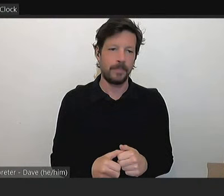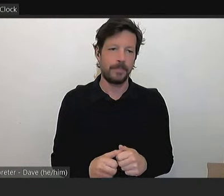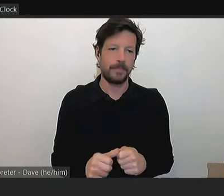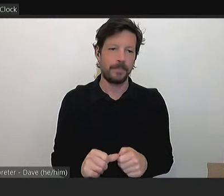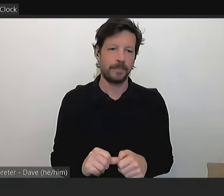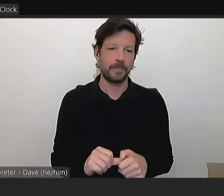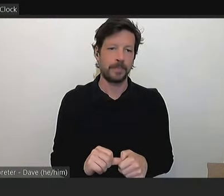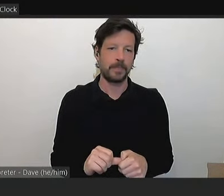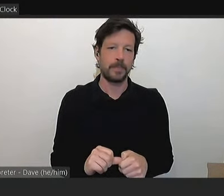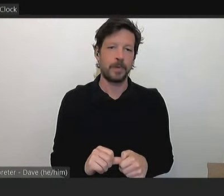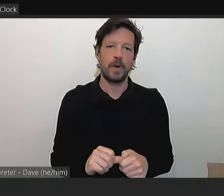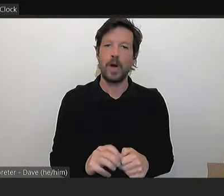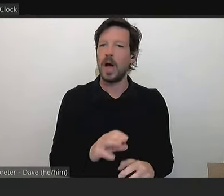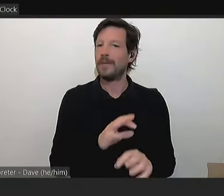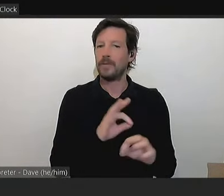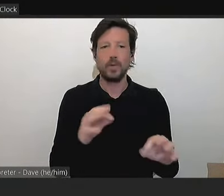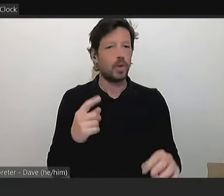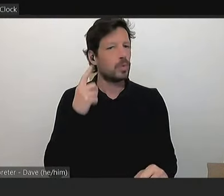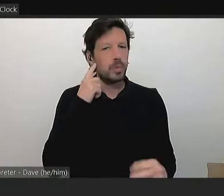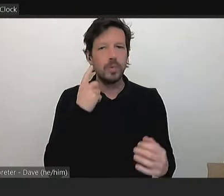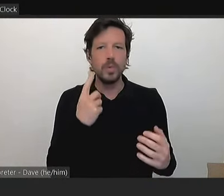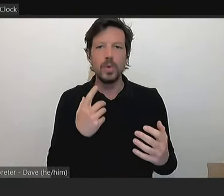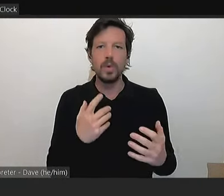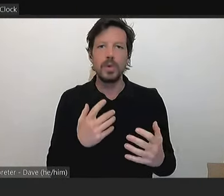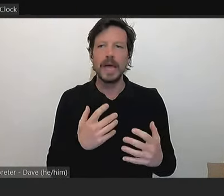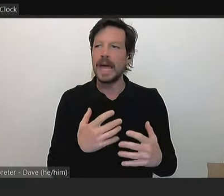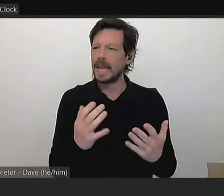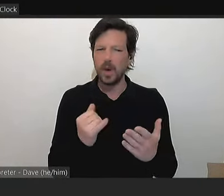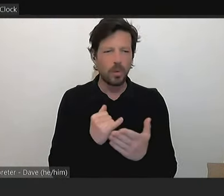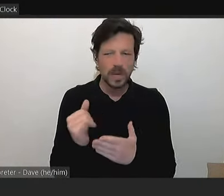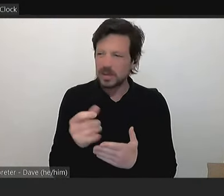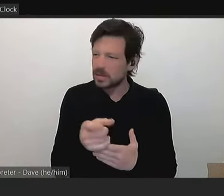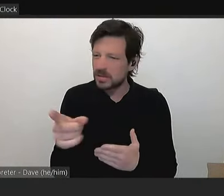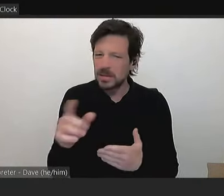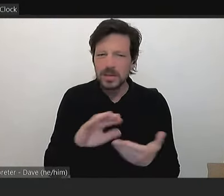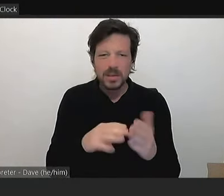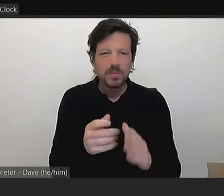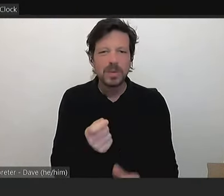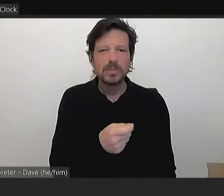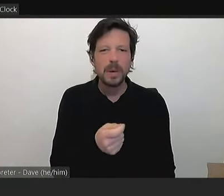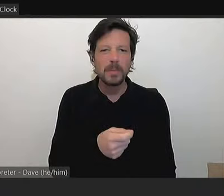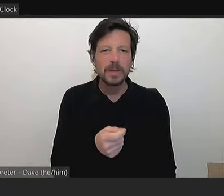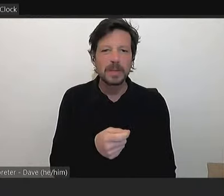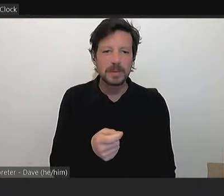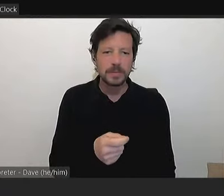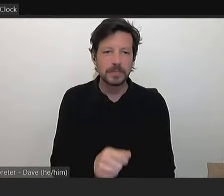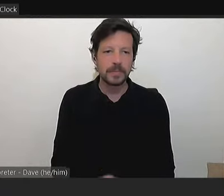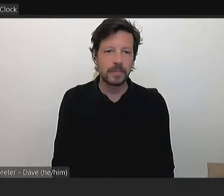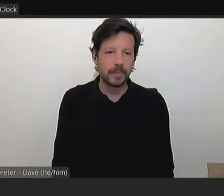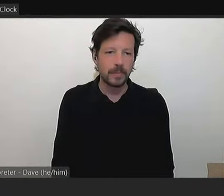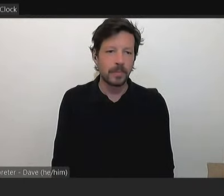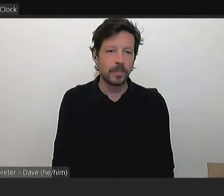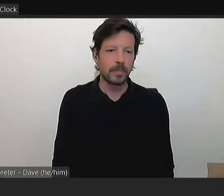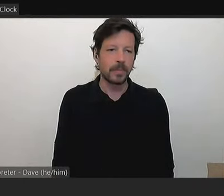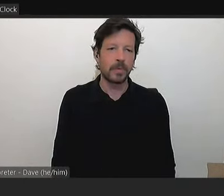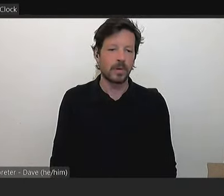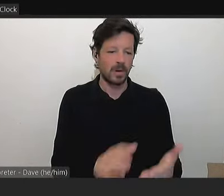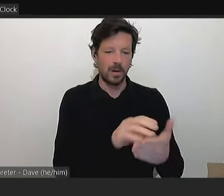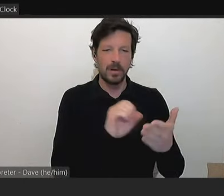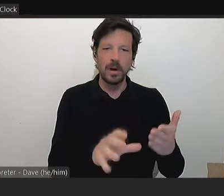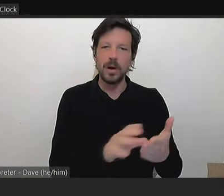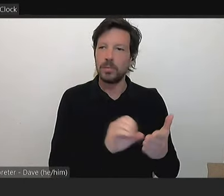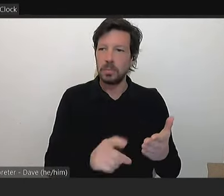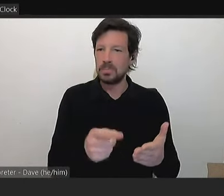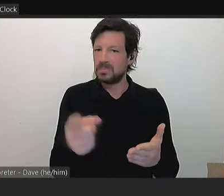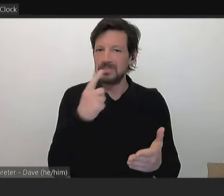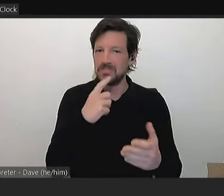heard any objections from community members about excluding these items from the draft budget. Instead, I've